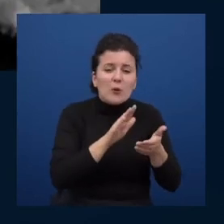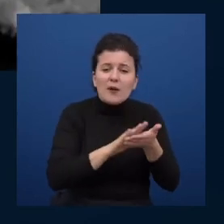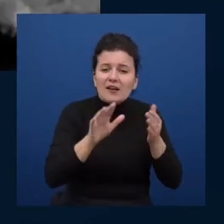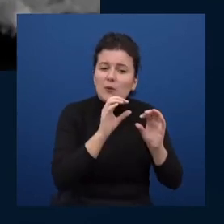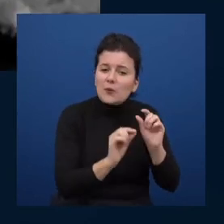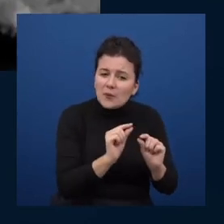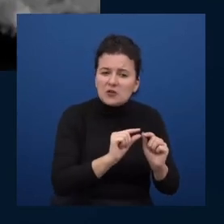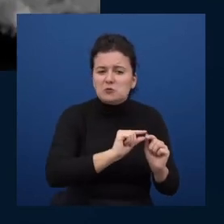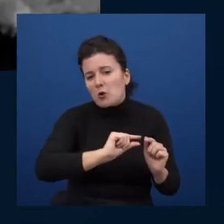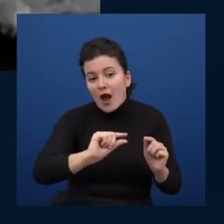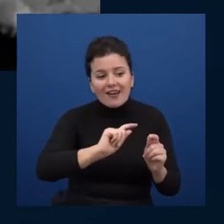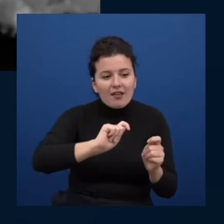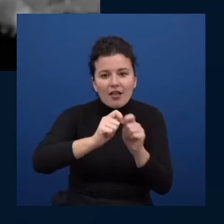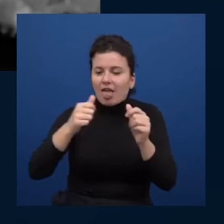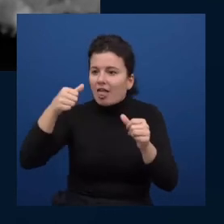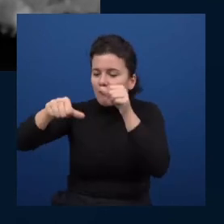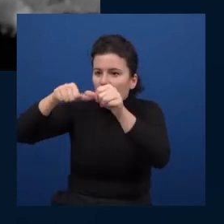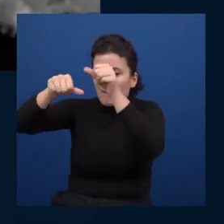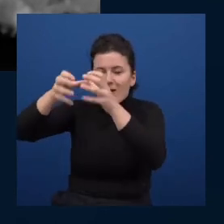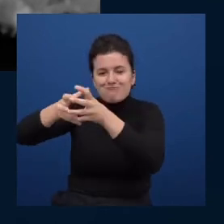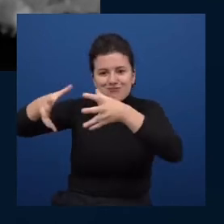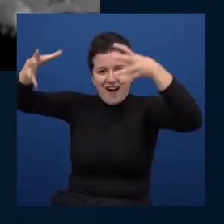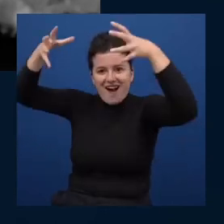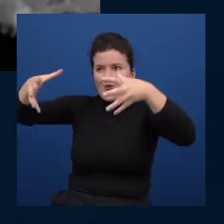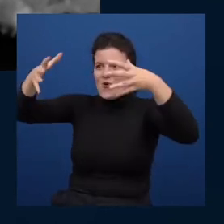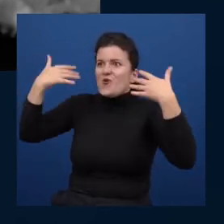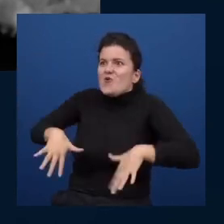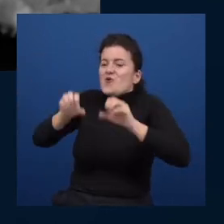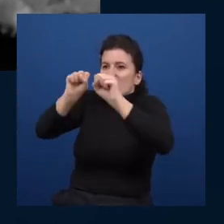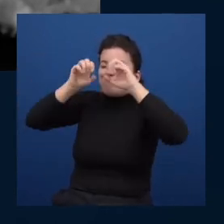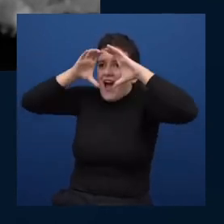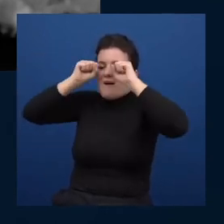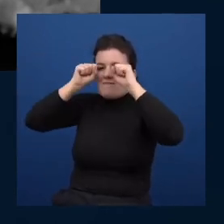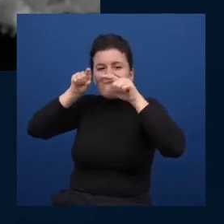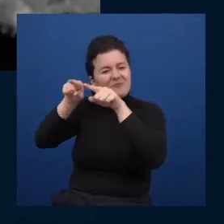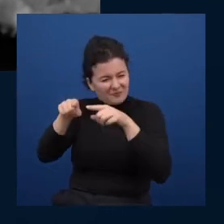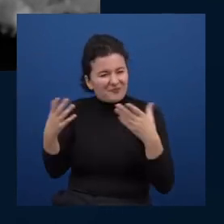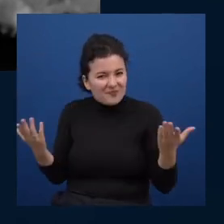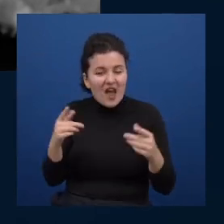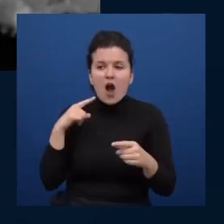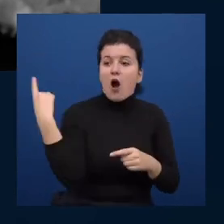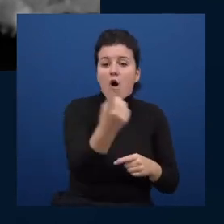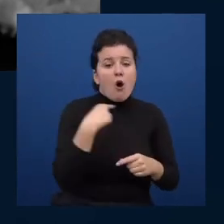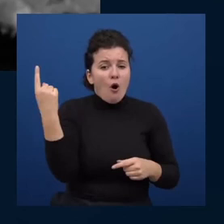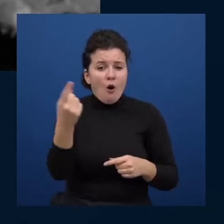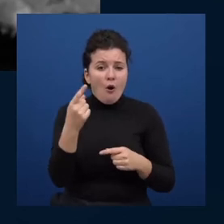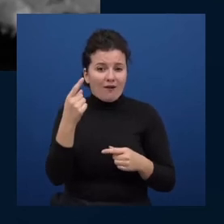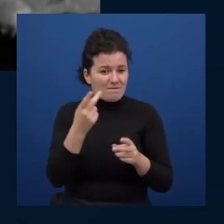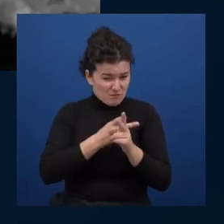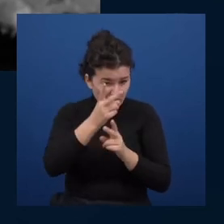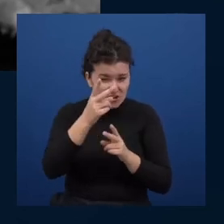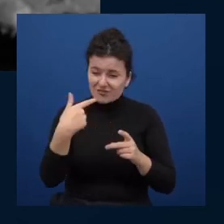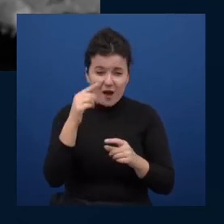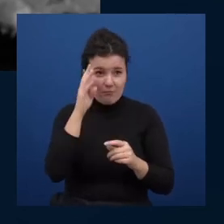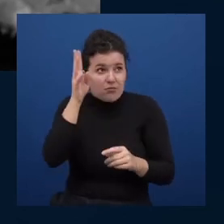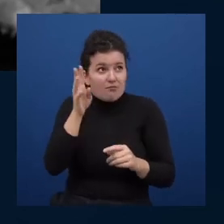and the other thing we talked about gatekeeping at the beginning we're all amateurs because all these things